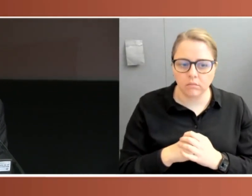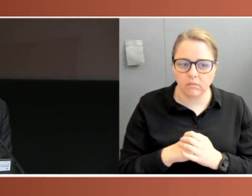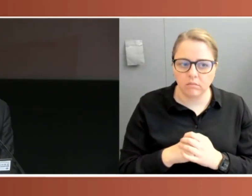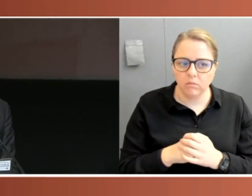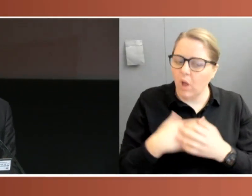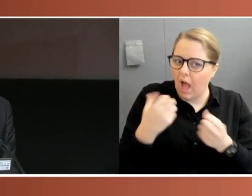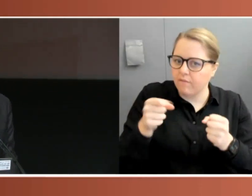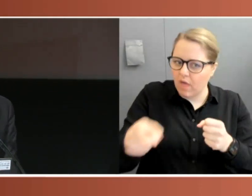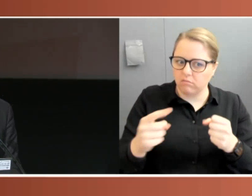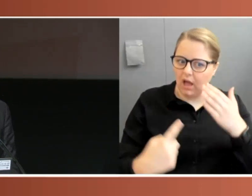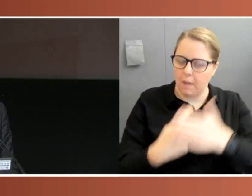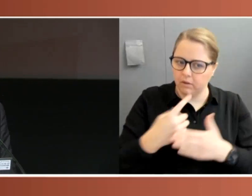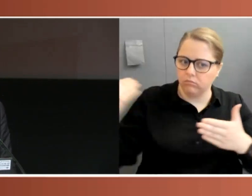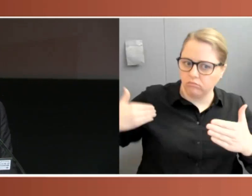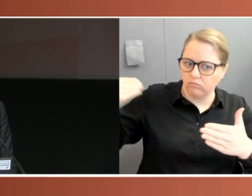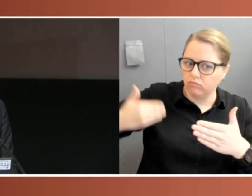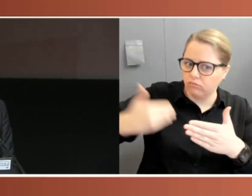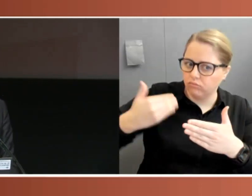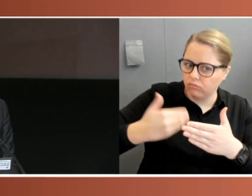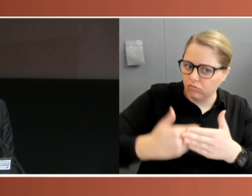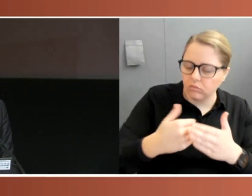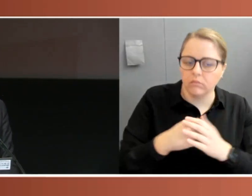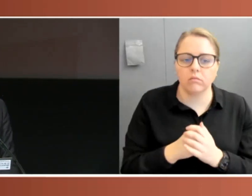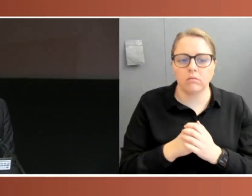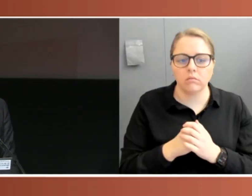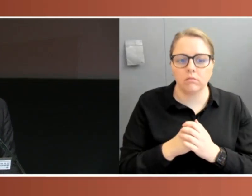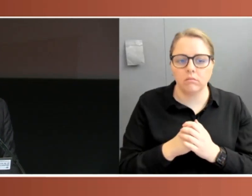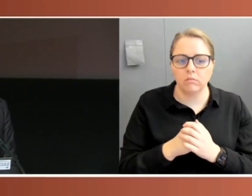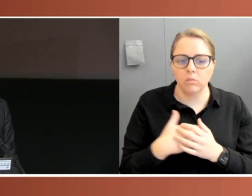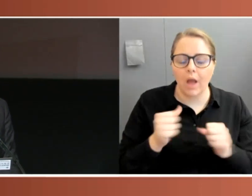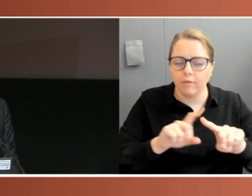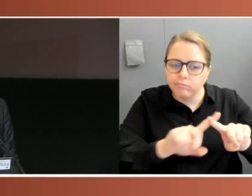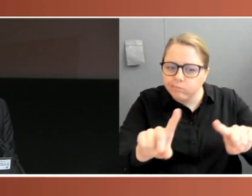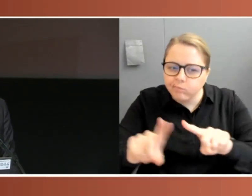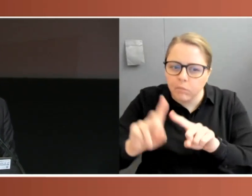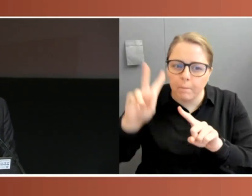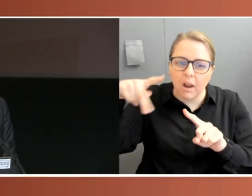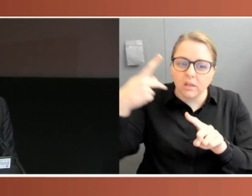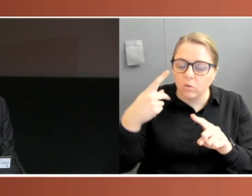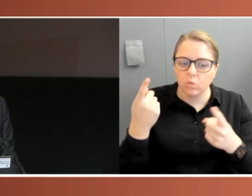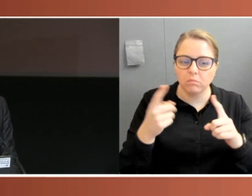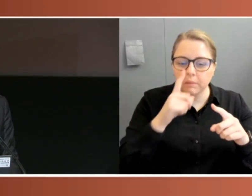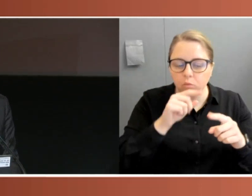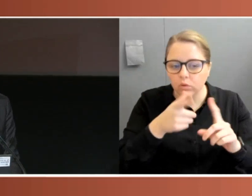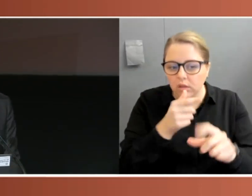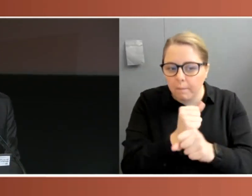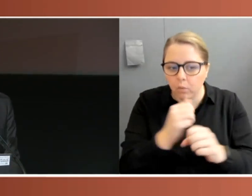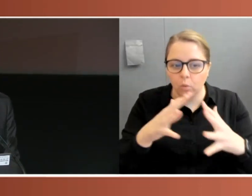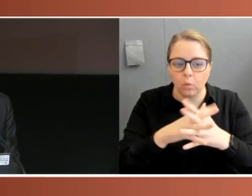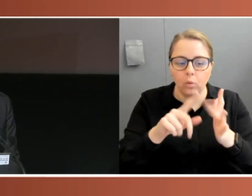And, in fact, some of our most famous political leaders have been forged in these crises. Think of Winston Churchill during the Blitz.